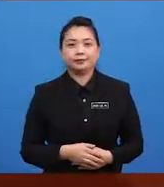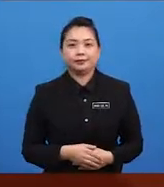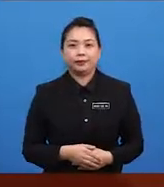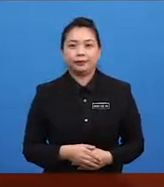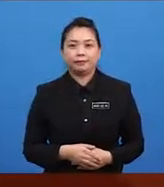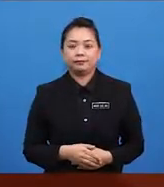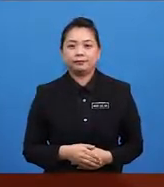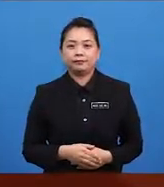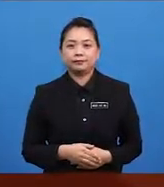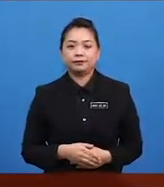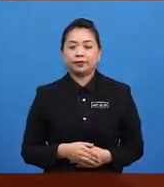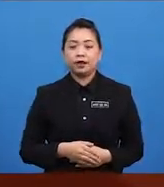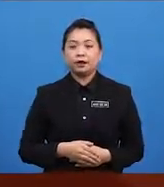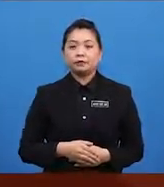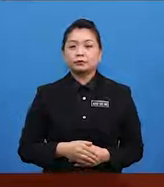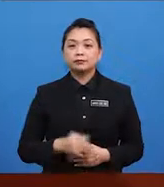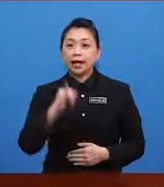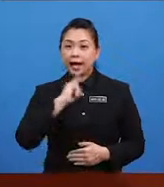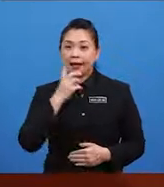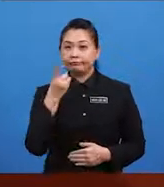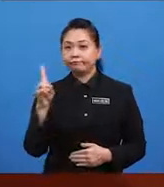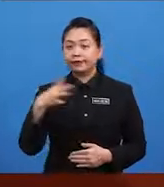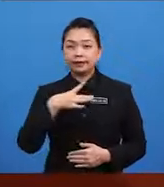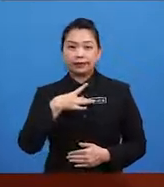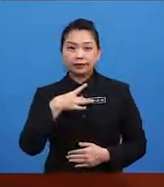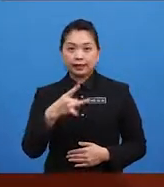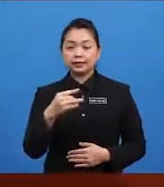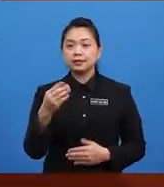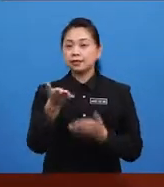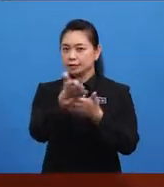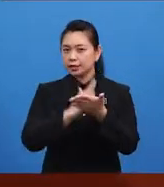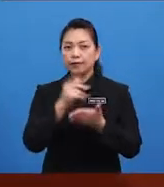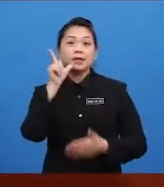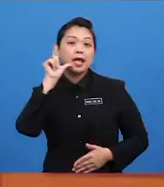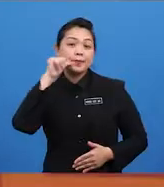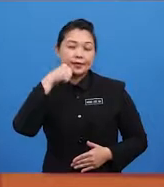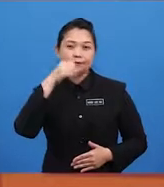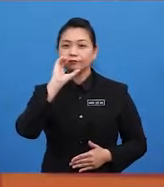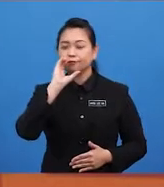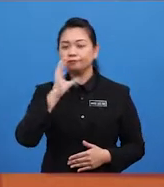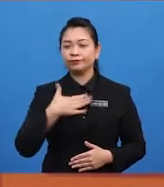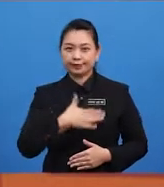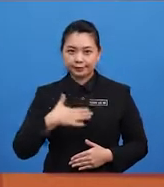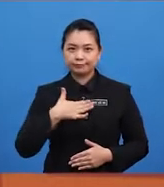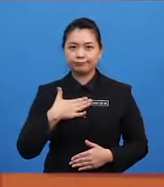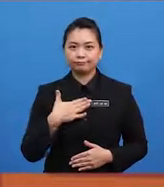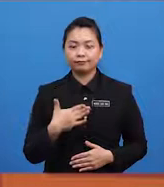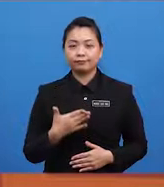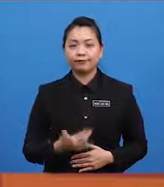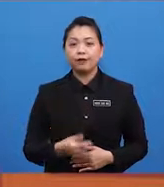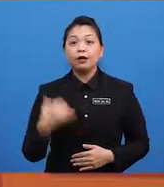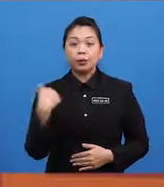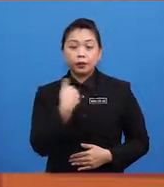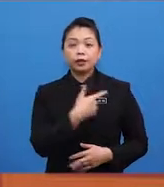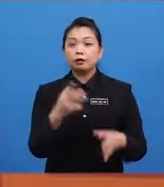Repeat after me, Yolo. I'd like some lemonade, please. Wow! We've got